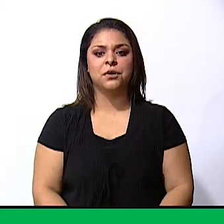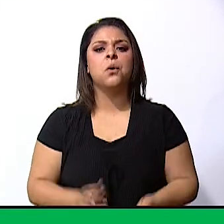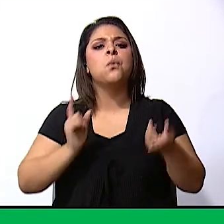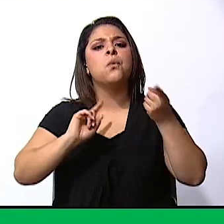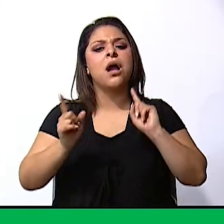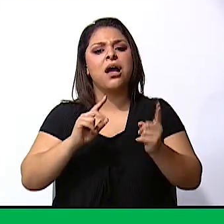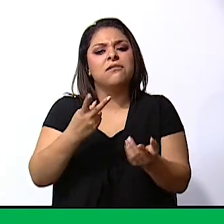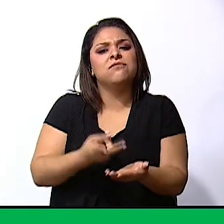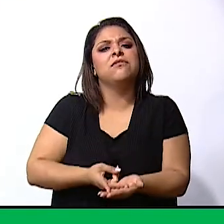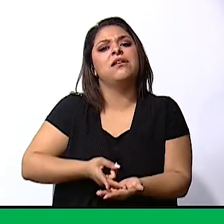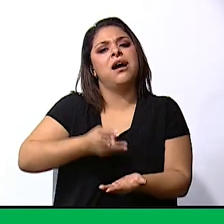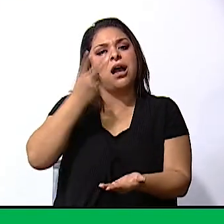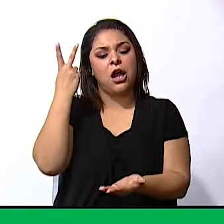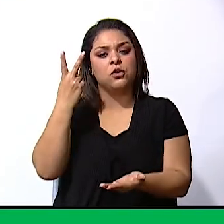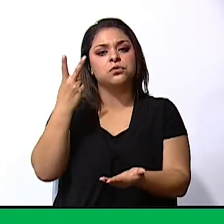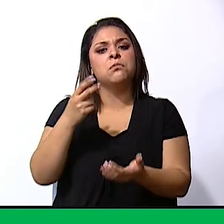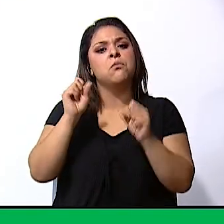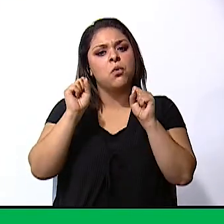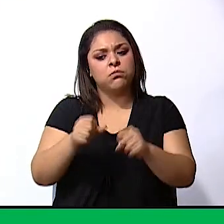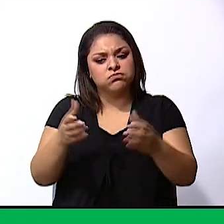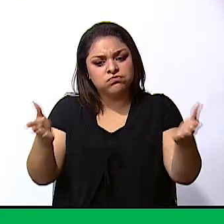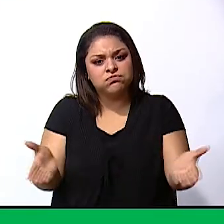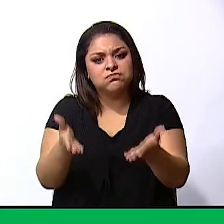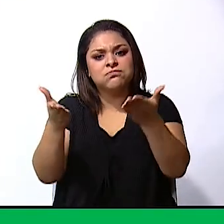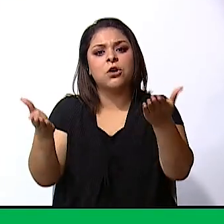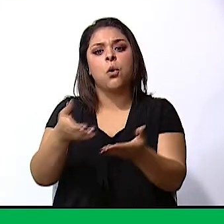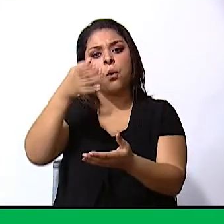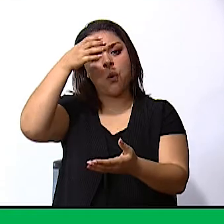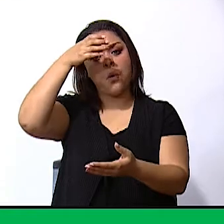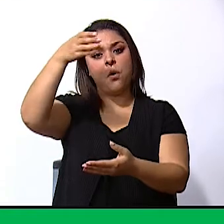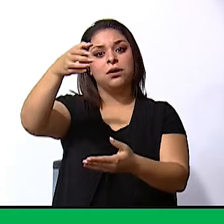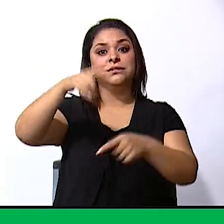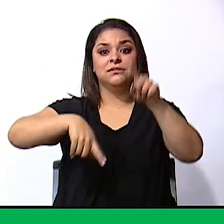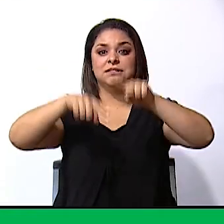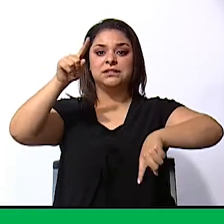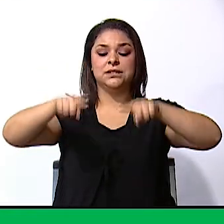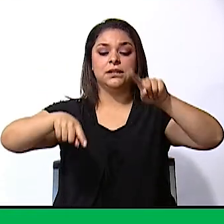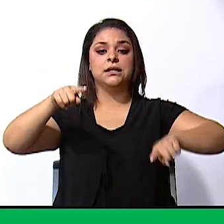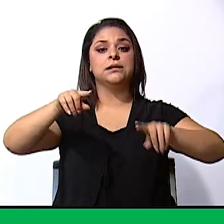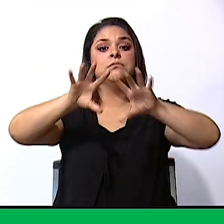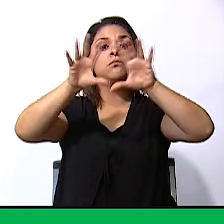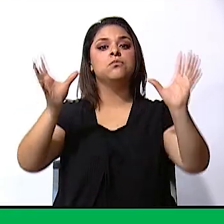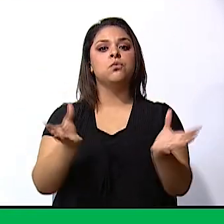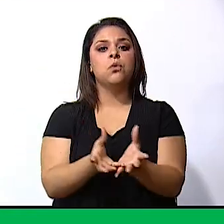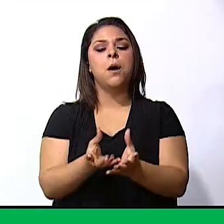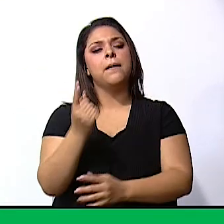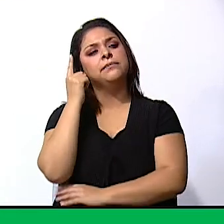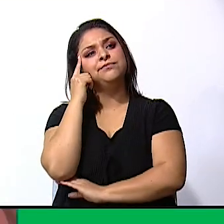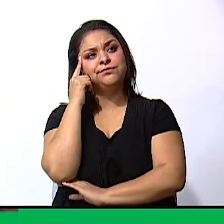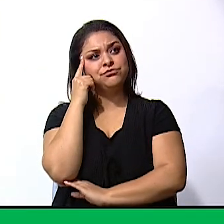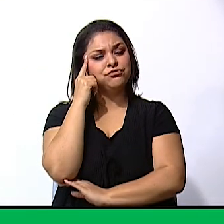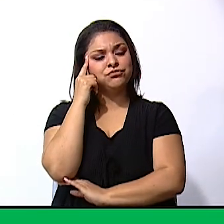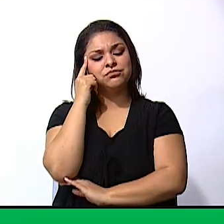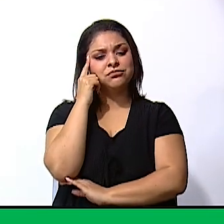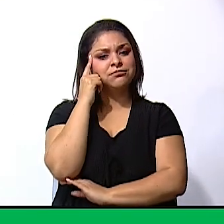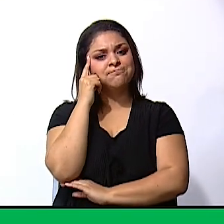to promote cultural diversity diversity in the world let me see